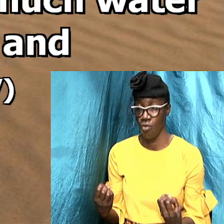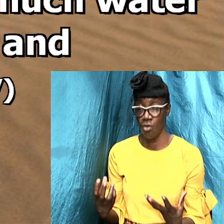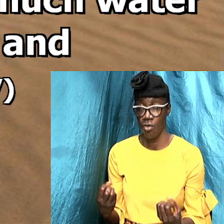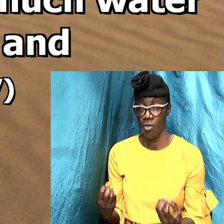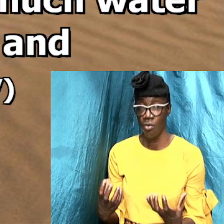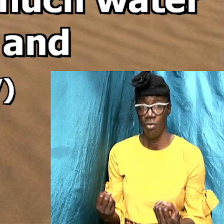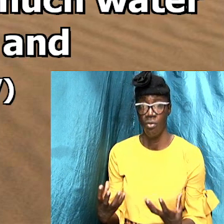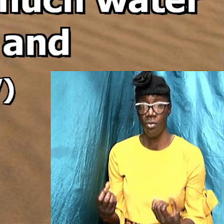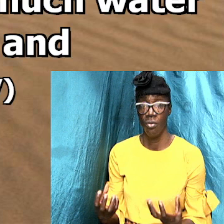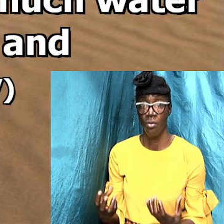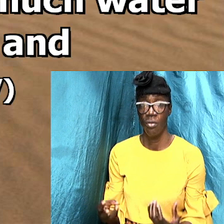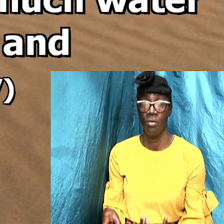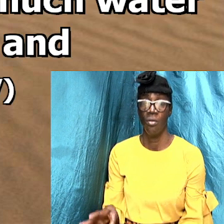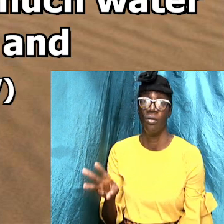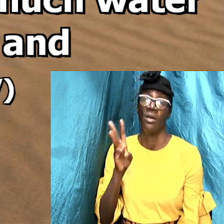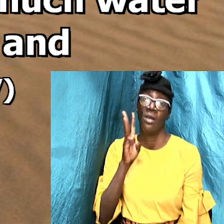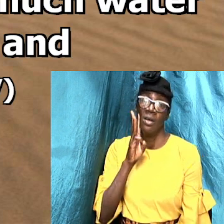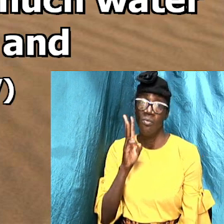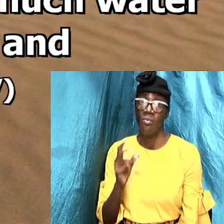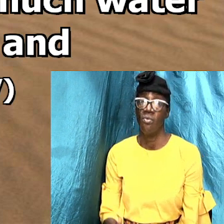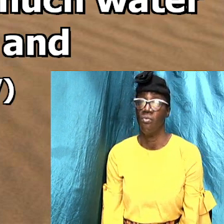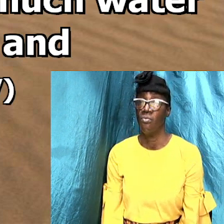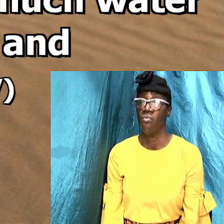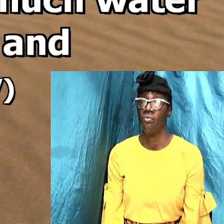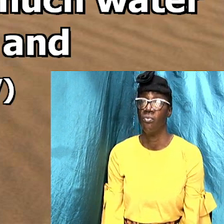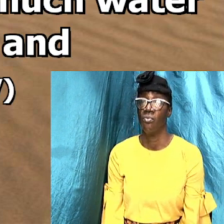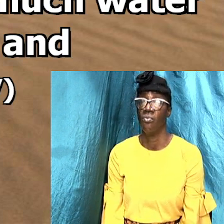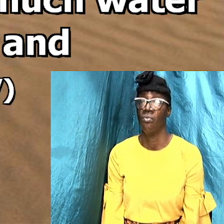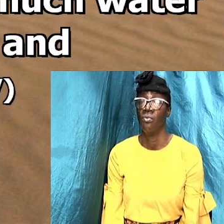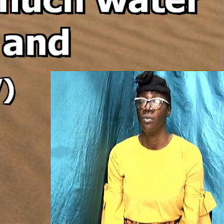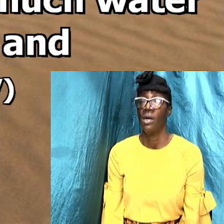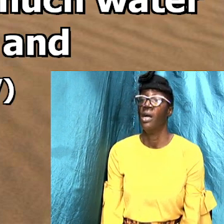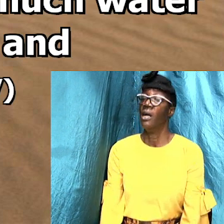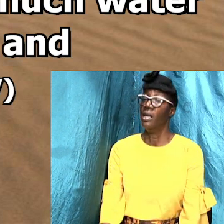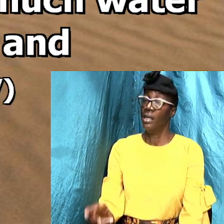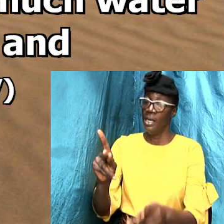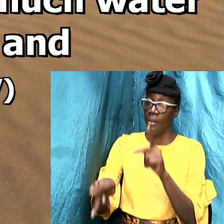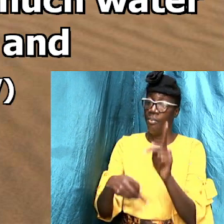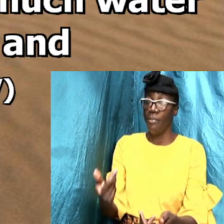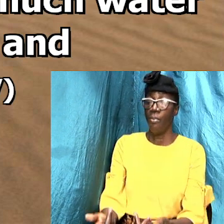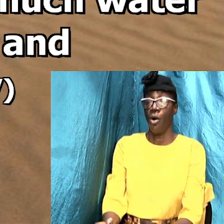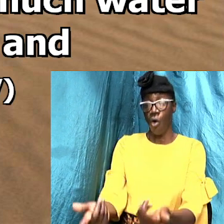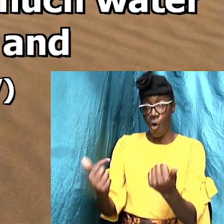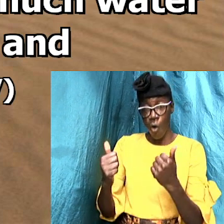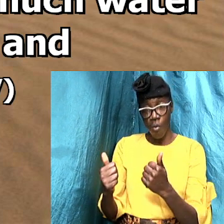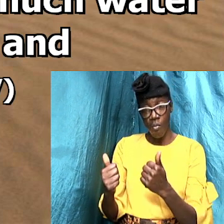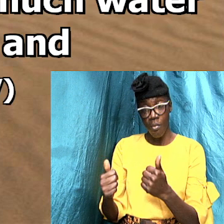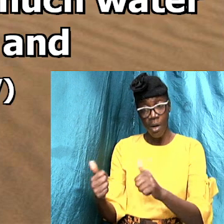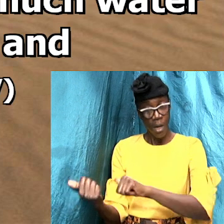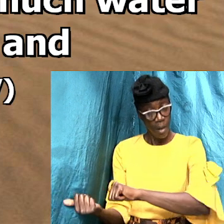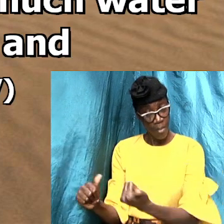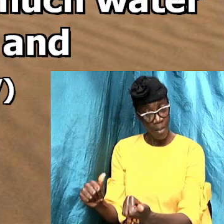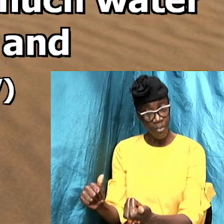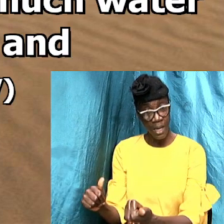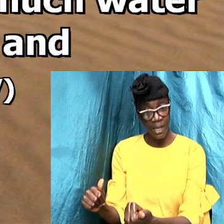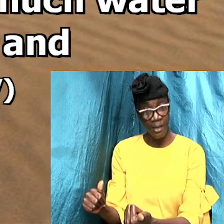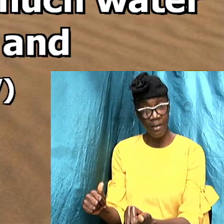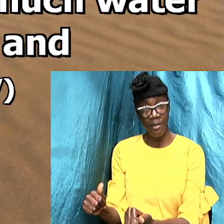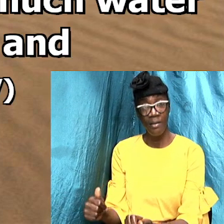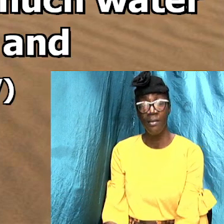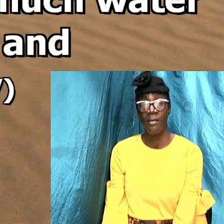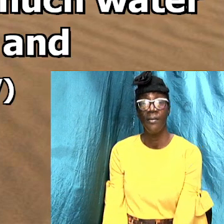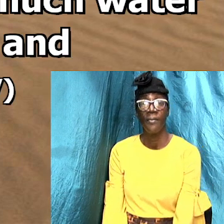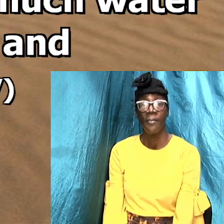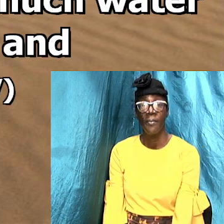there was water plentiful there and the people kept coming to be baptized this is from a different